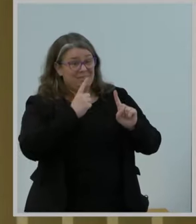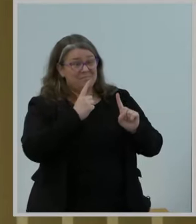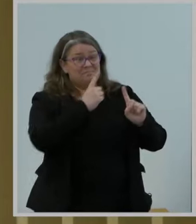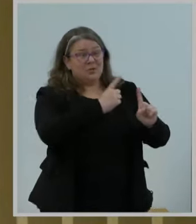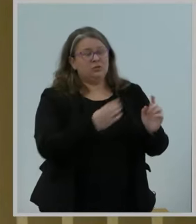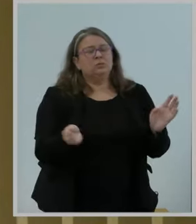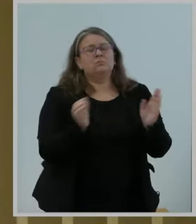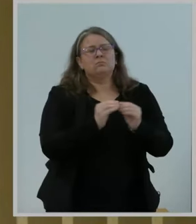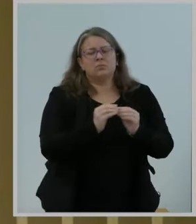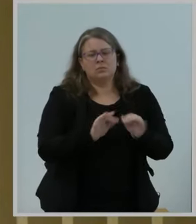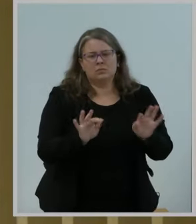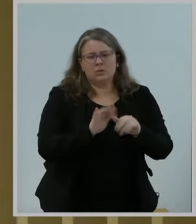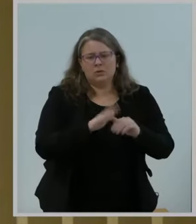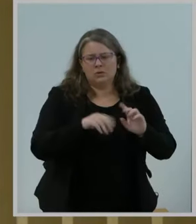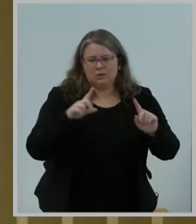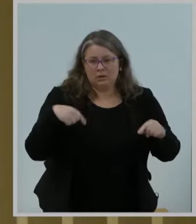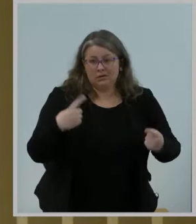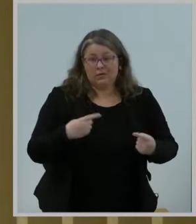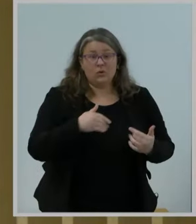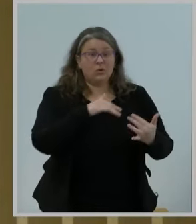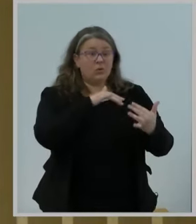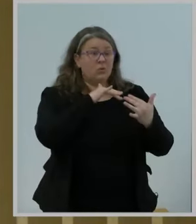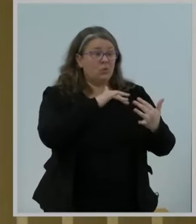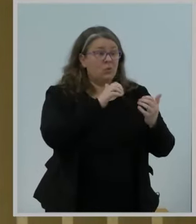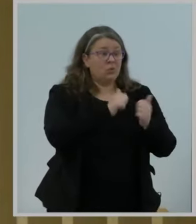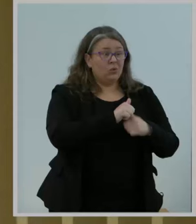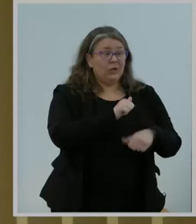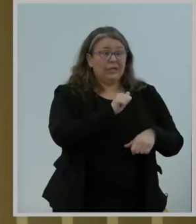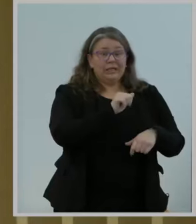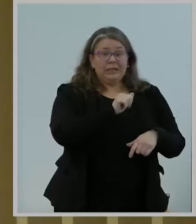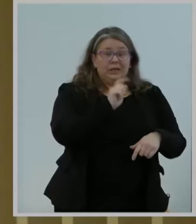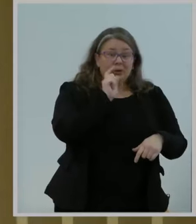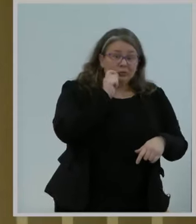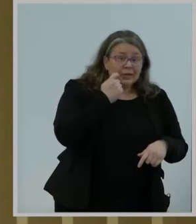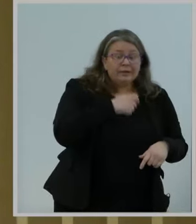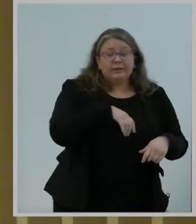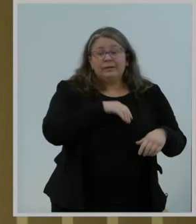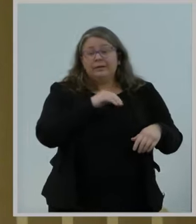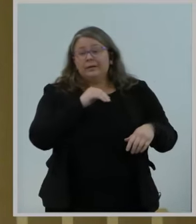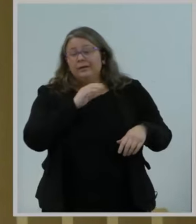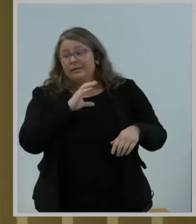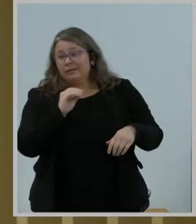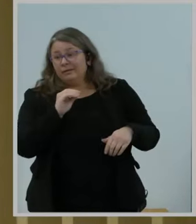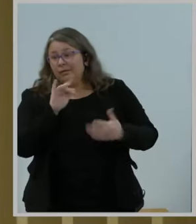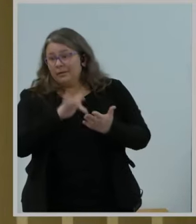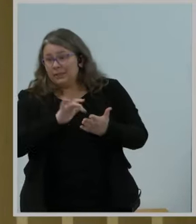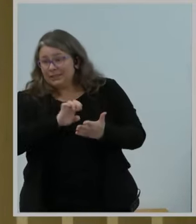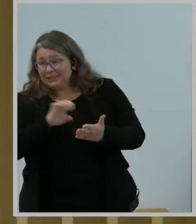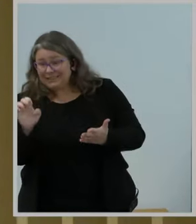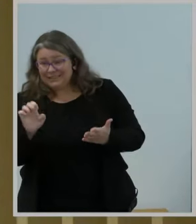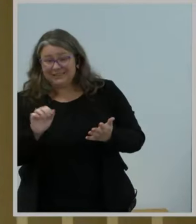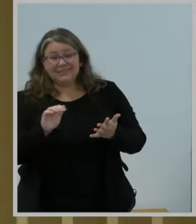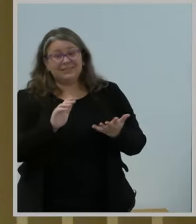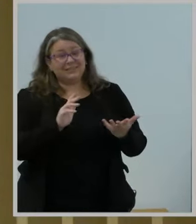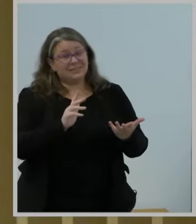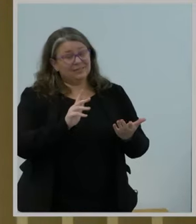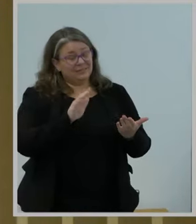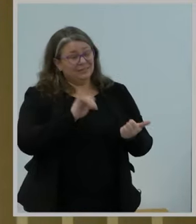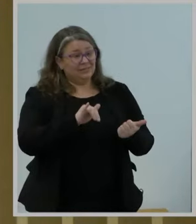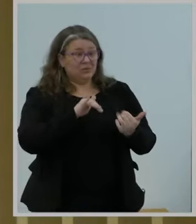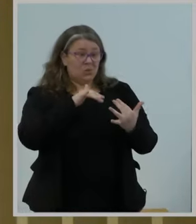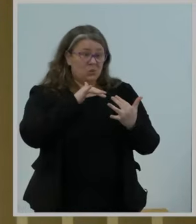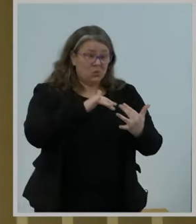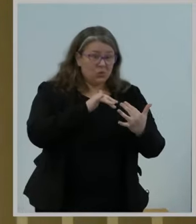Middle East include significant cyber components and every minute bad actors. And it's sometimes backed by nation